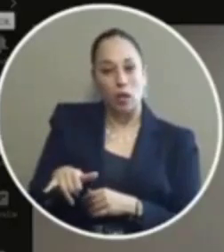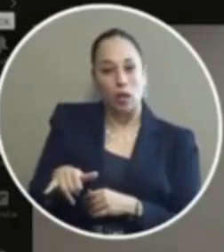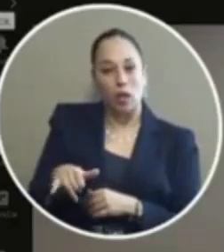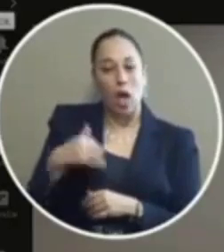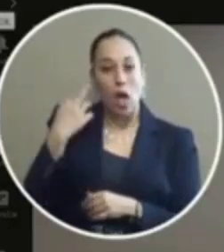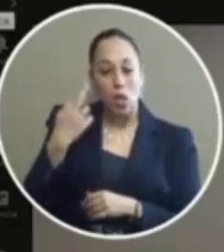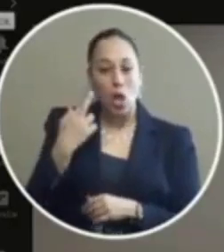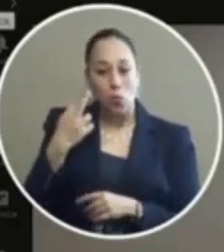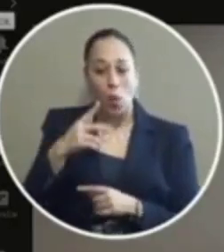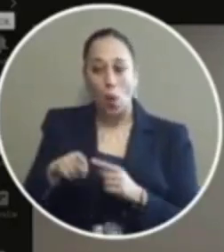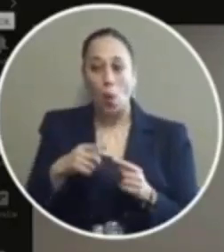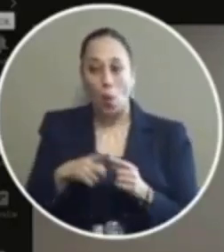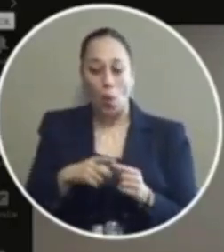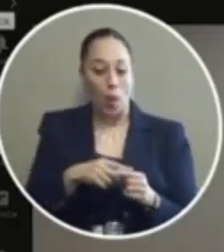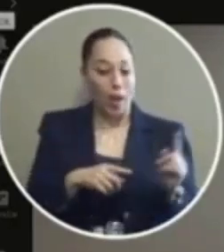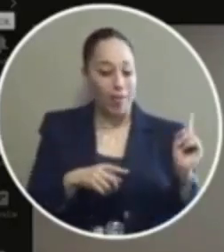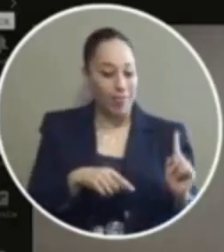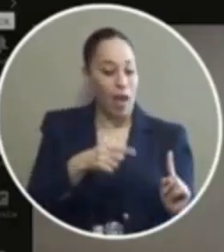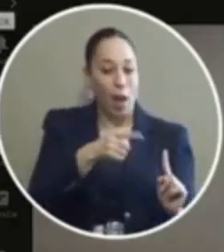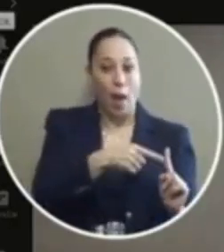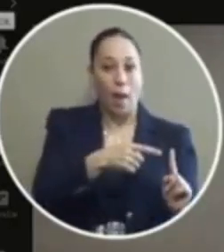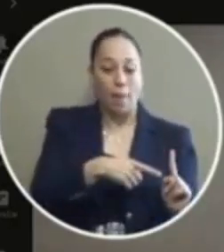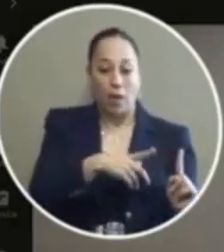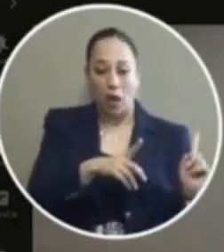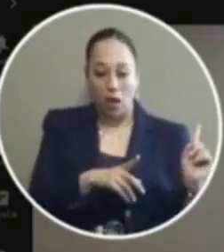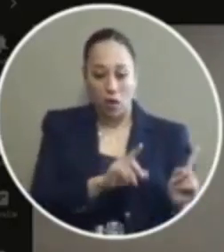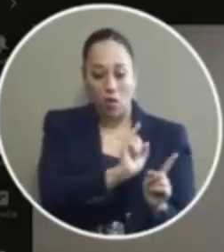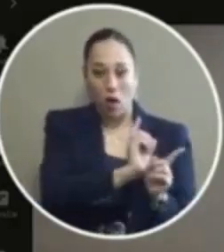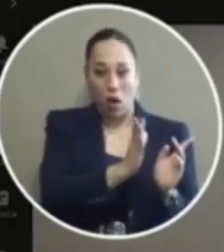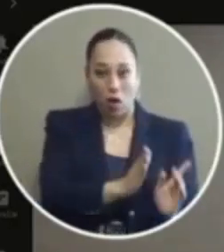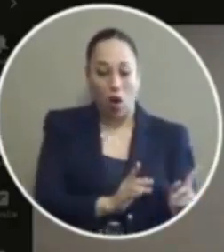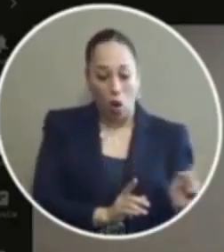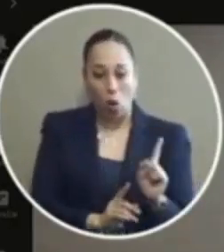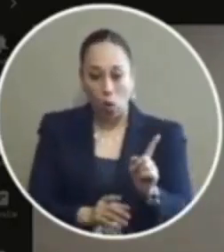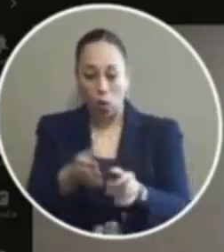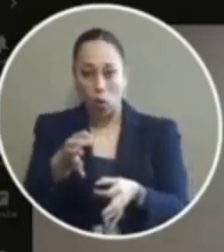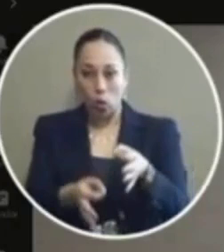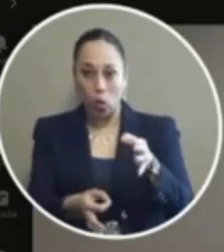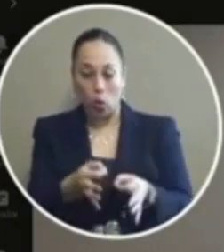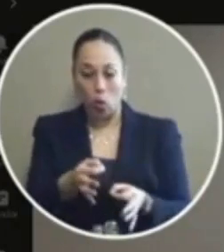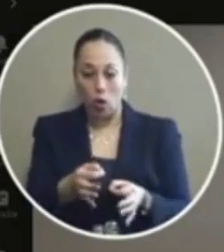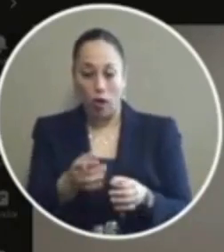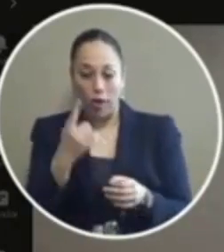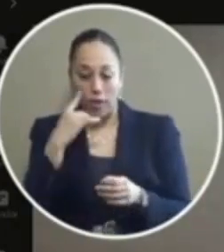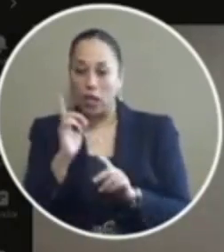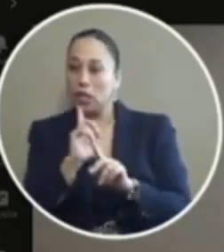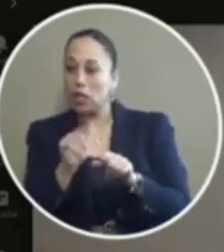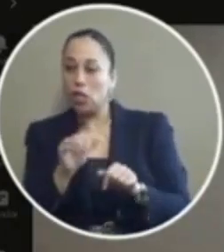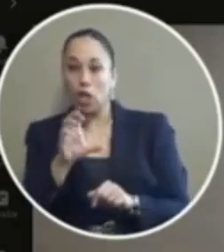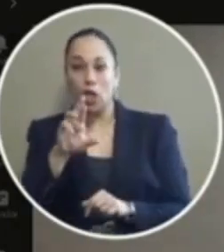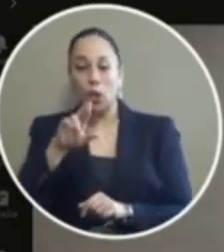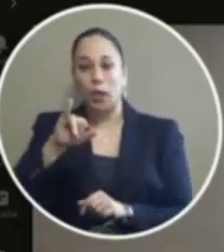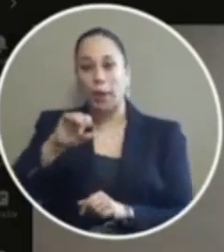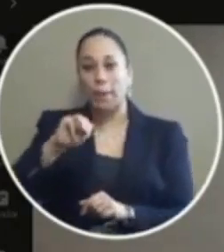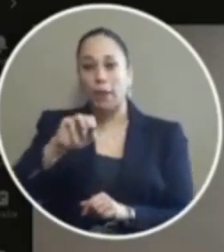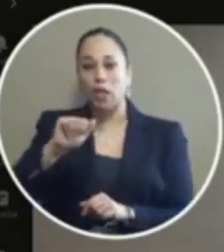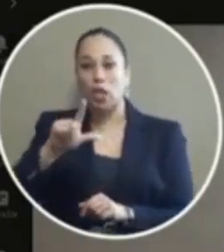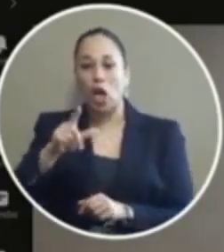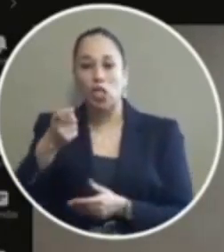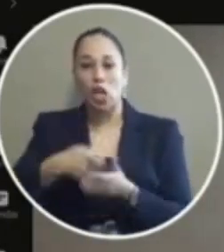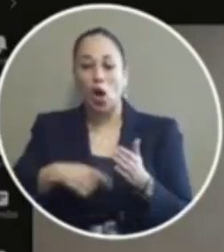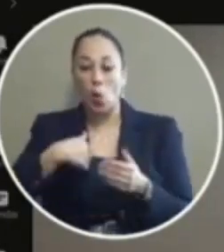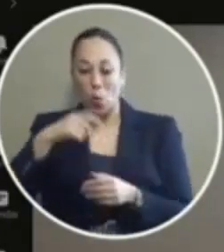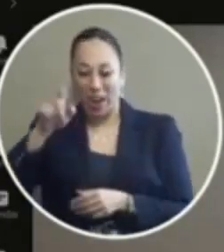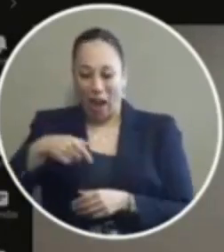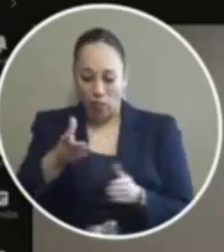when the arrestee shows up in court the arrestee is coming to answer the criminal charge and we have to prepare that